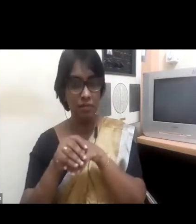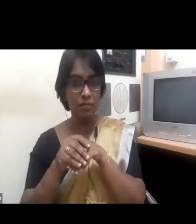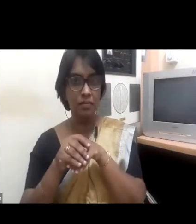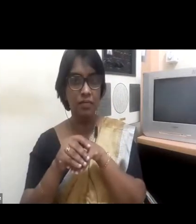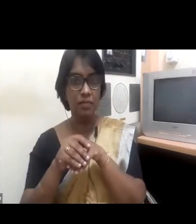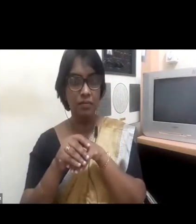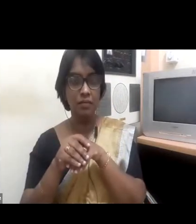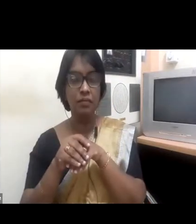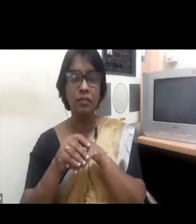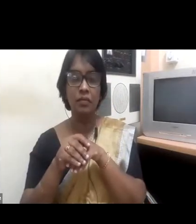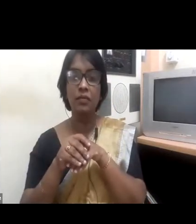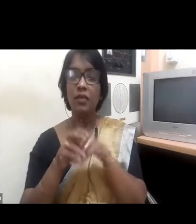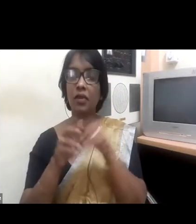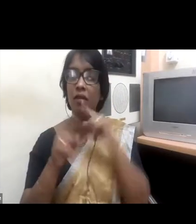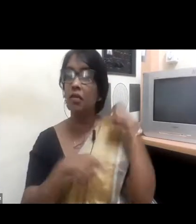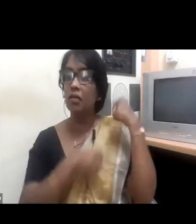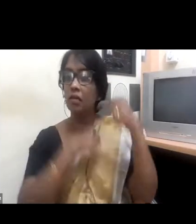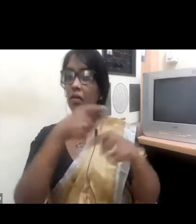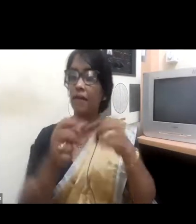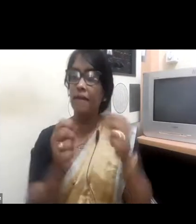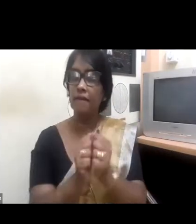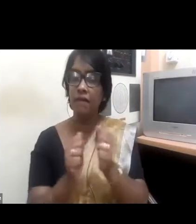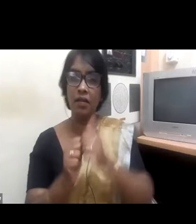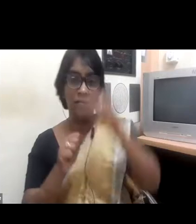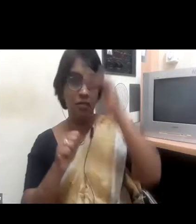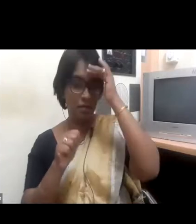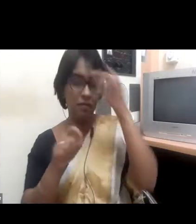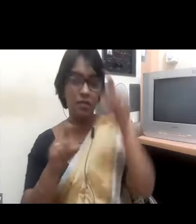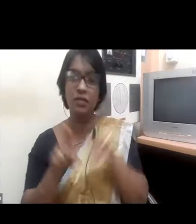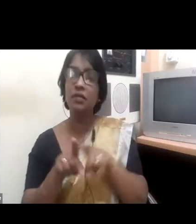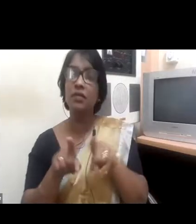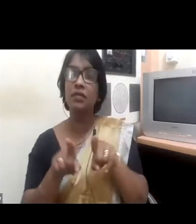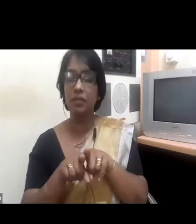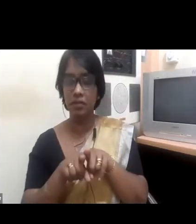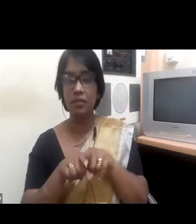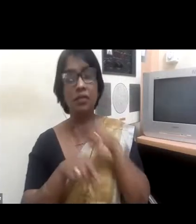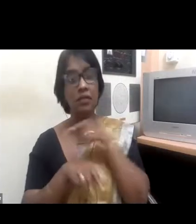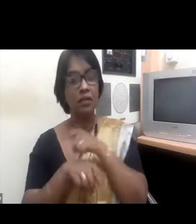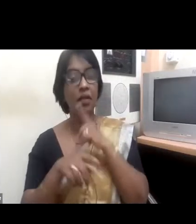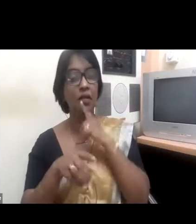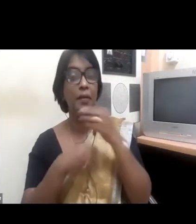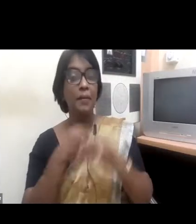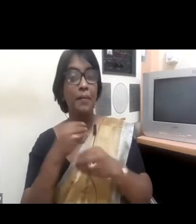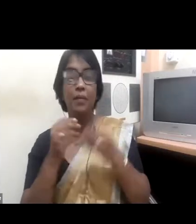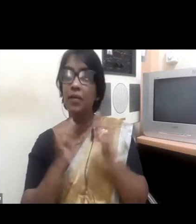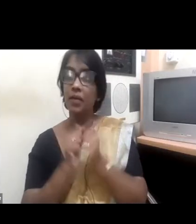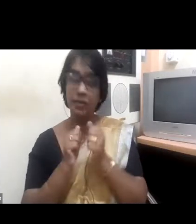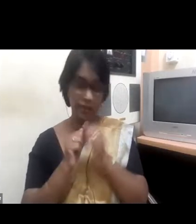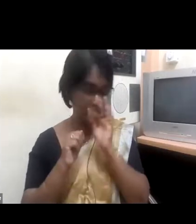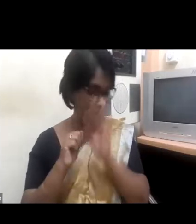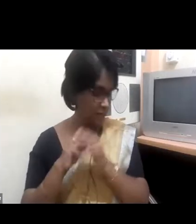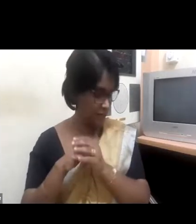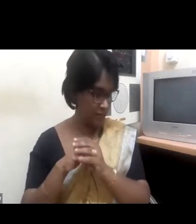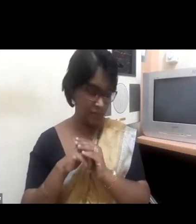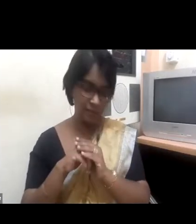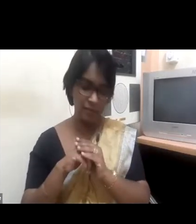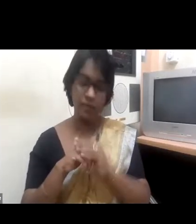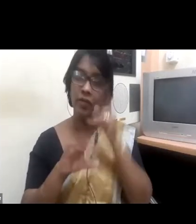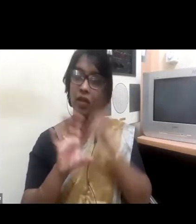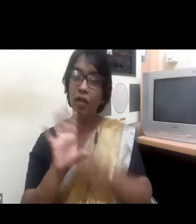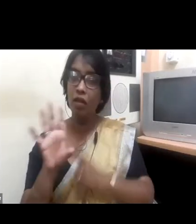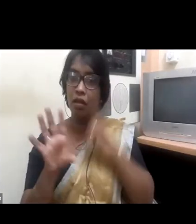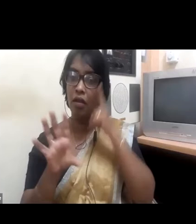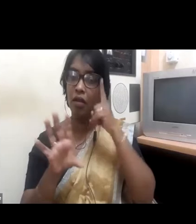leading the organization and business forward, how over the years has the company